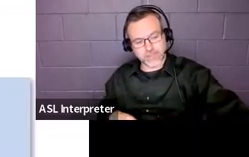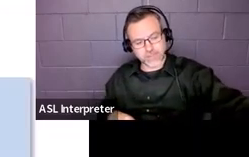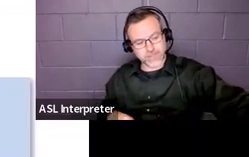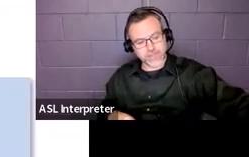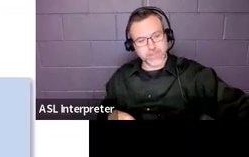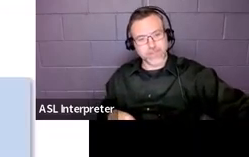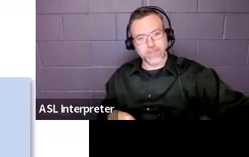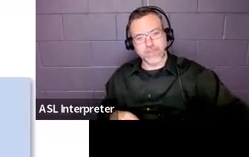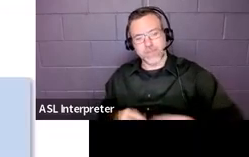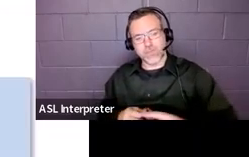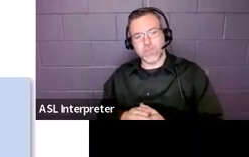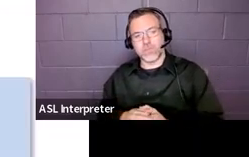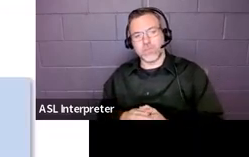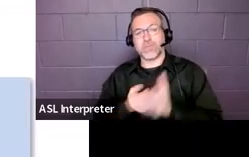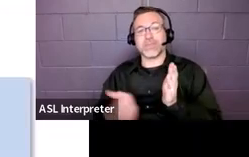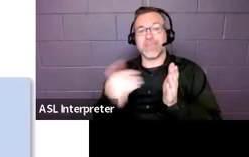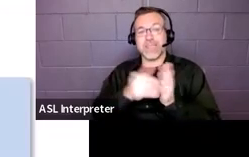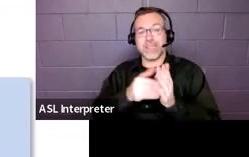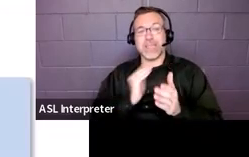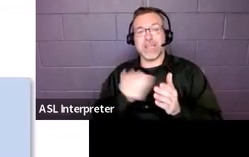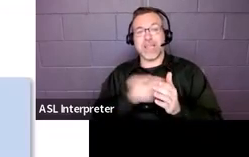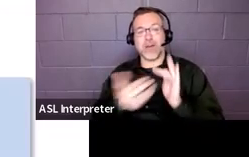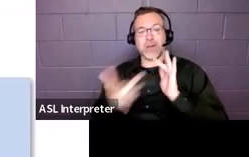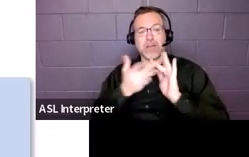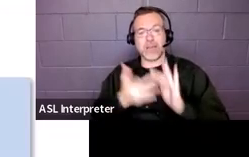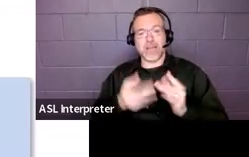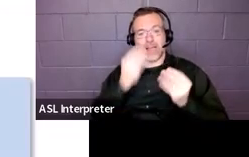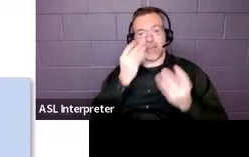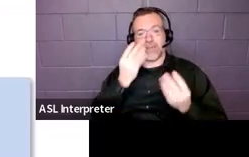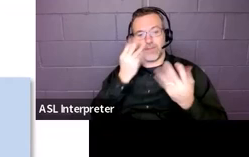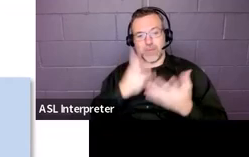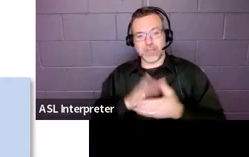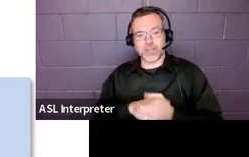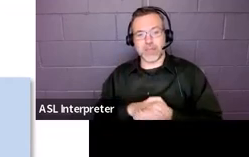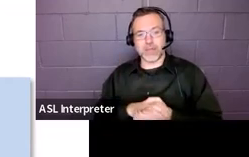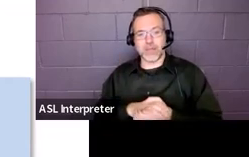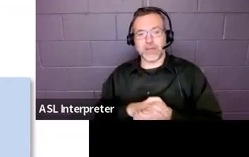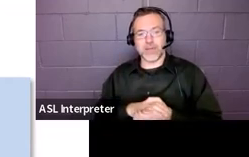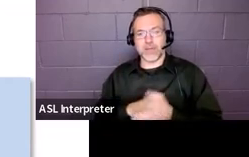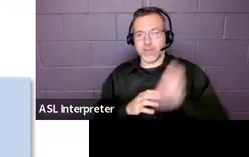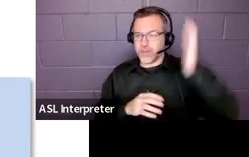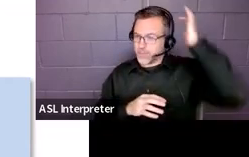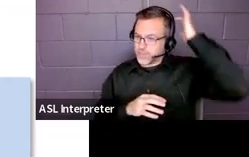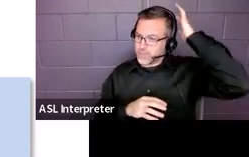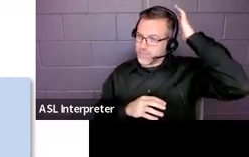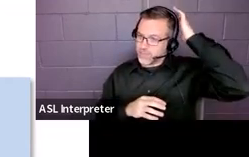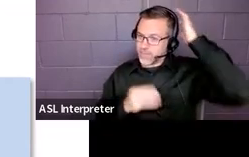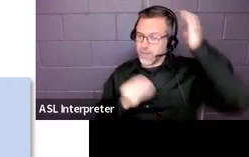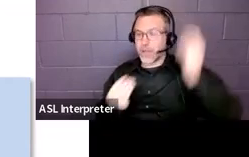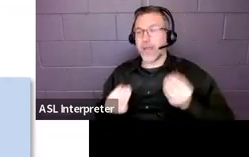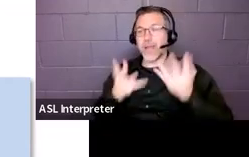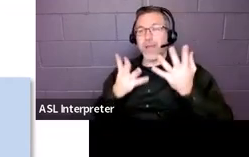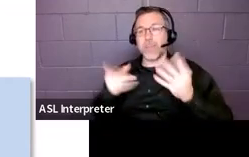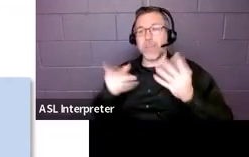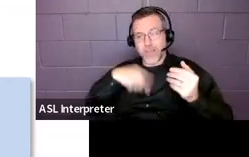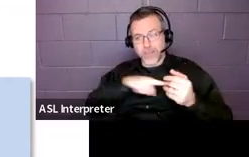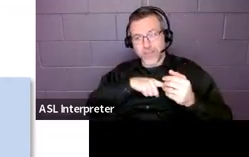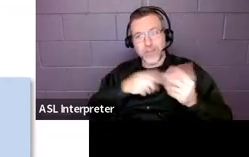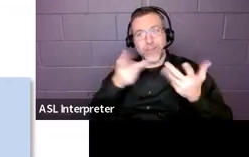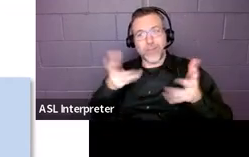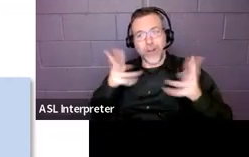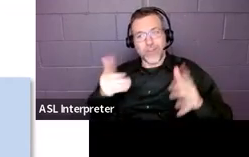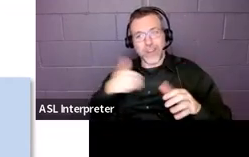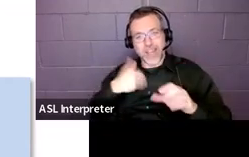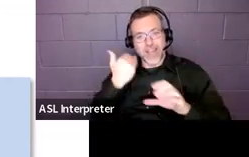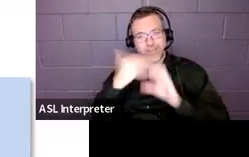right. So here again is our contact information for you guys. Again, you know, many of you probably have emailed us from stuff.